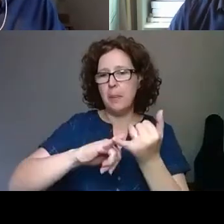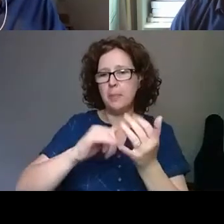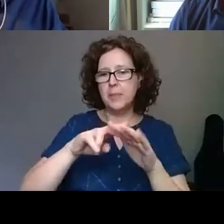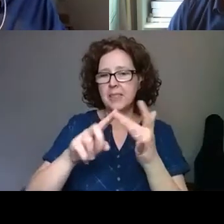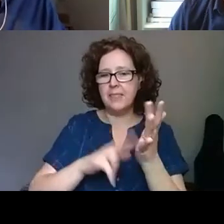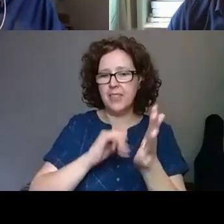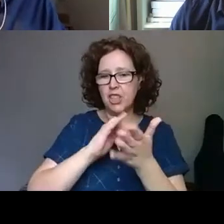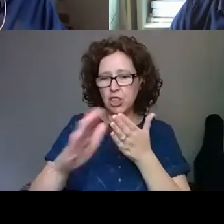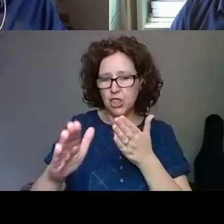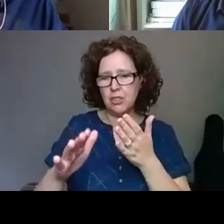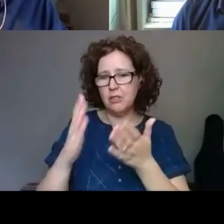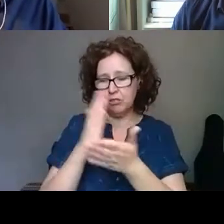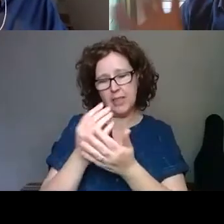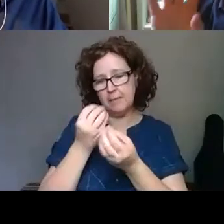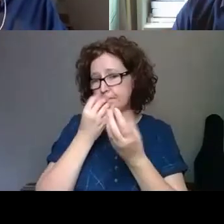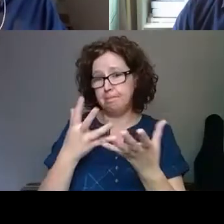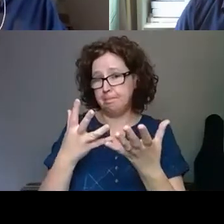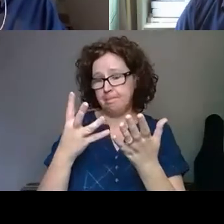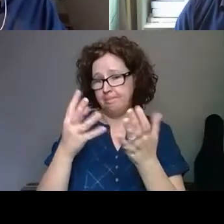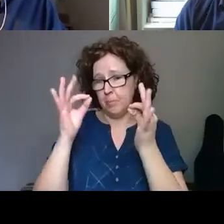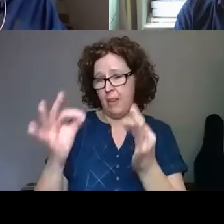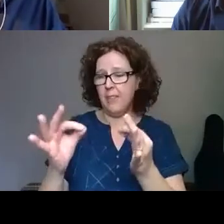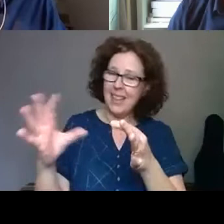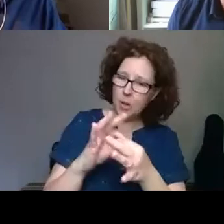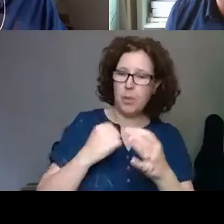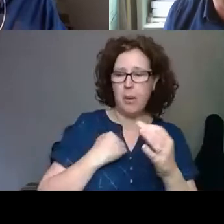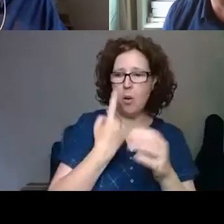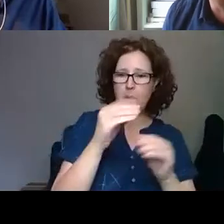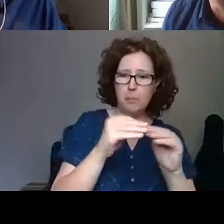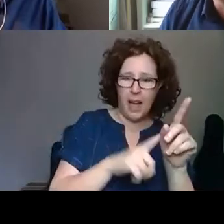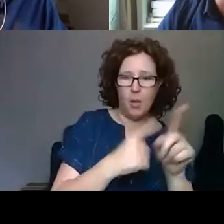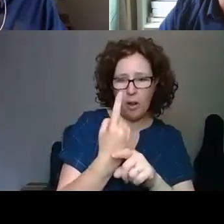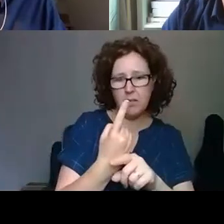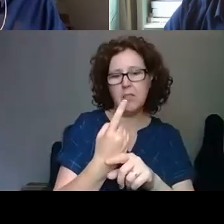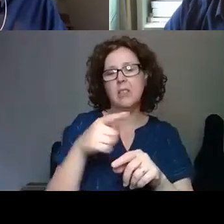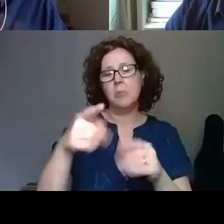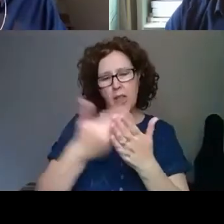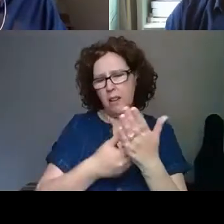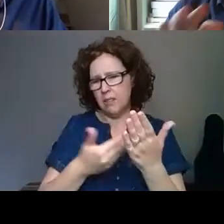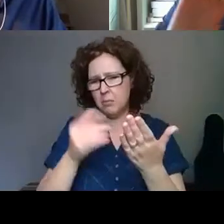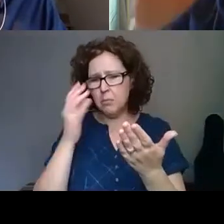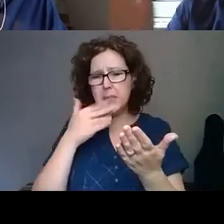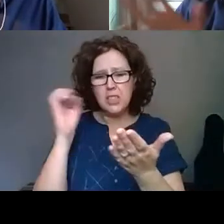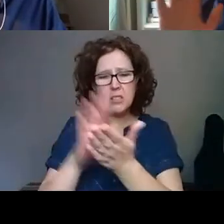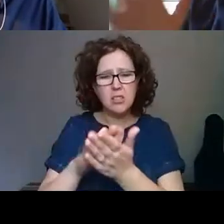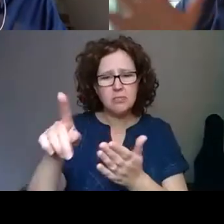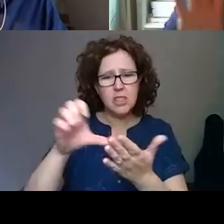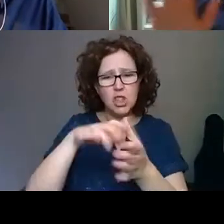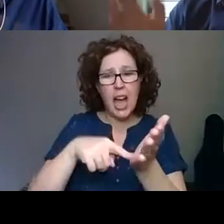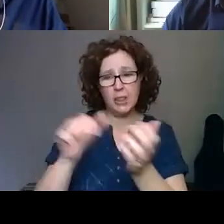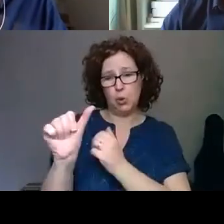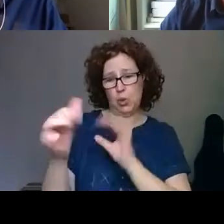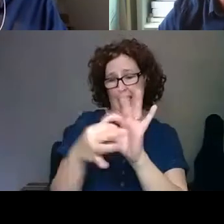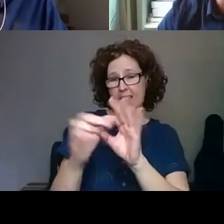and, and it links to the one by one project and some of these framings. so if we can share that report in the chat, I think it will show that